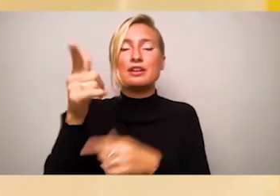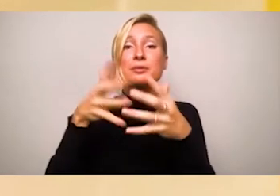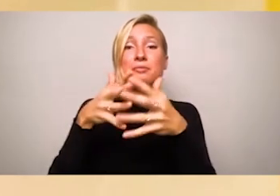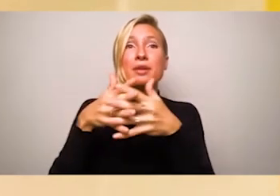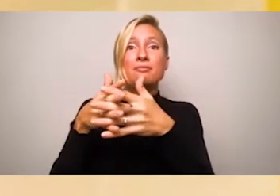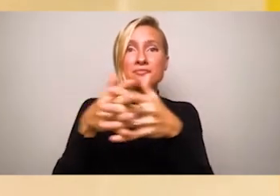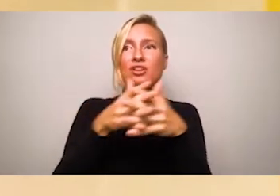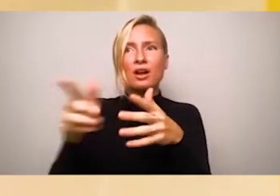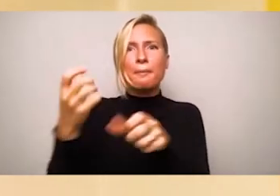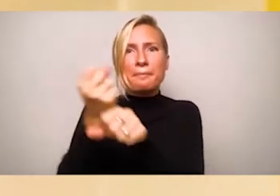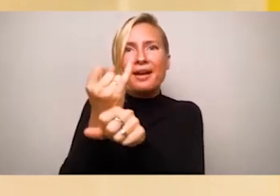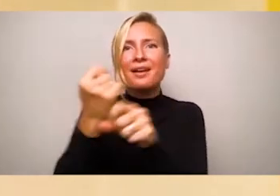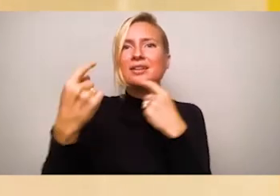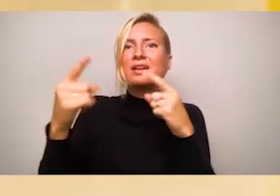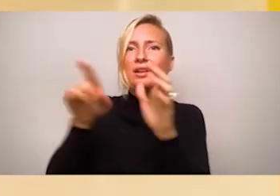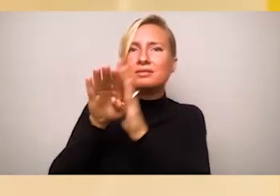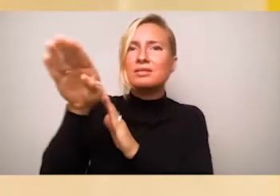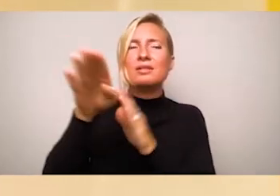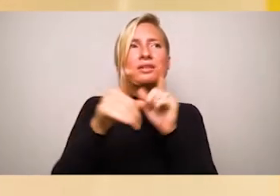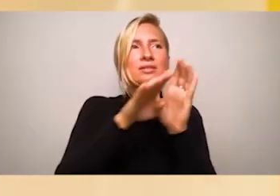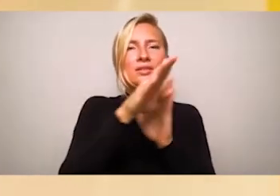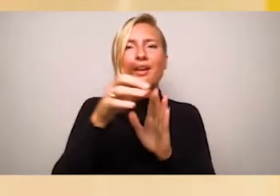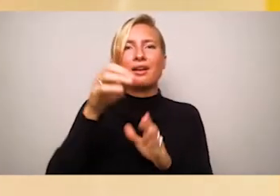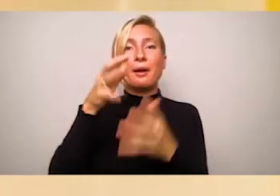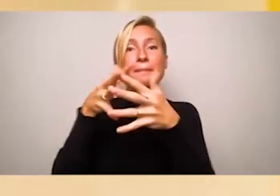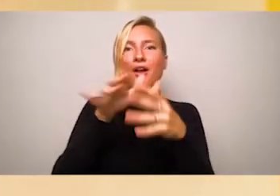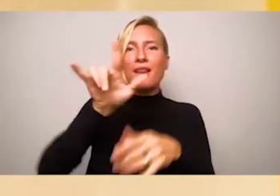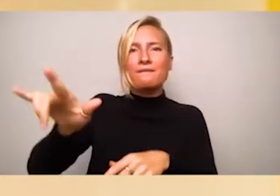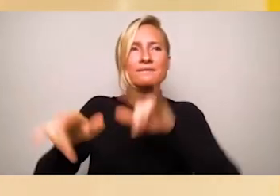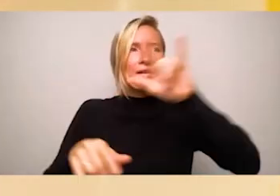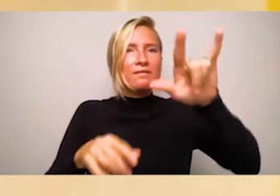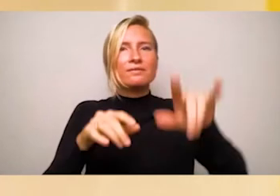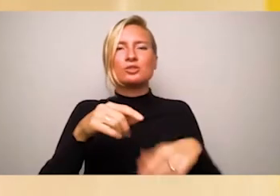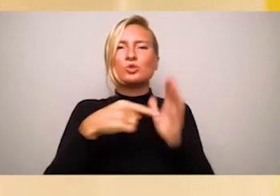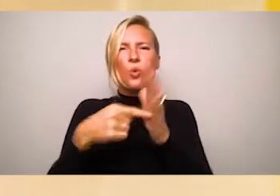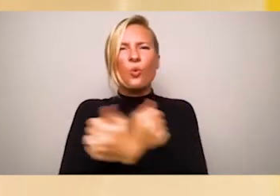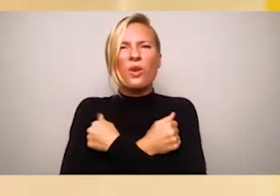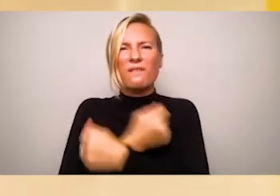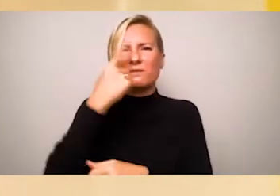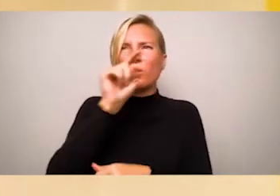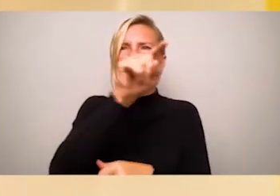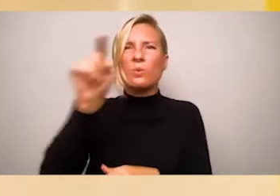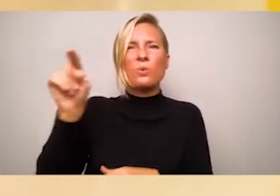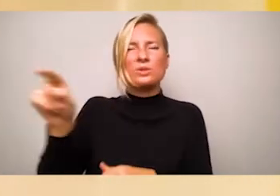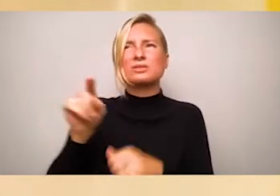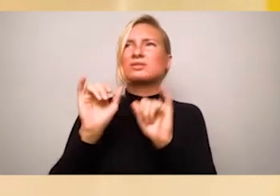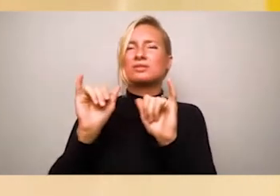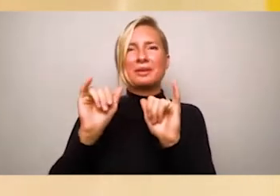after all. From there, there was no separating me from books.